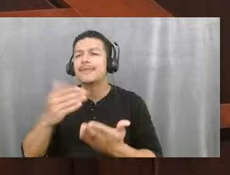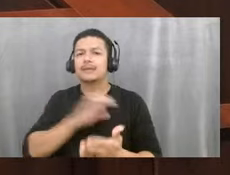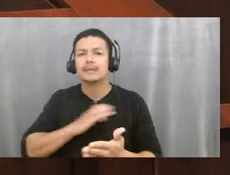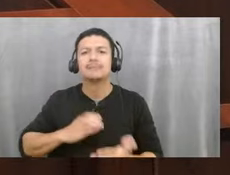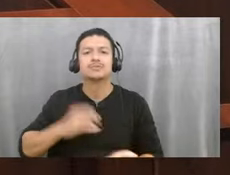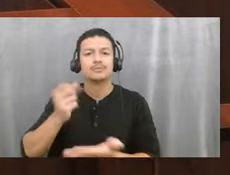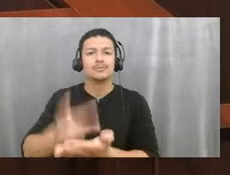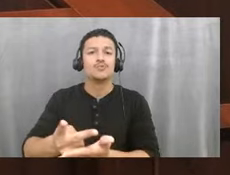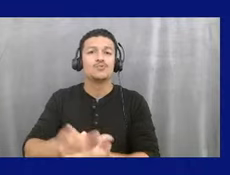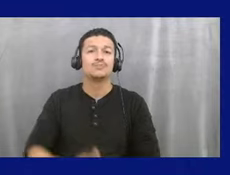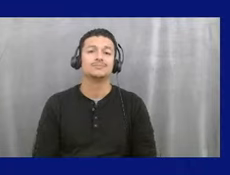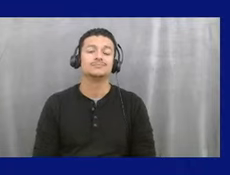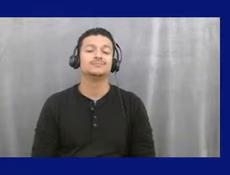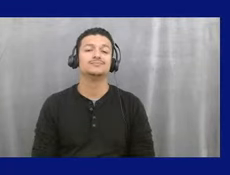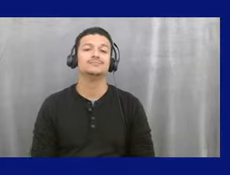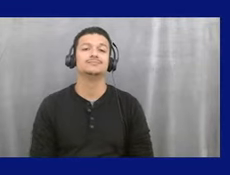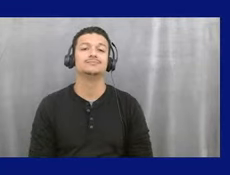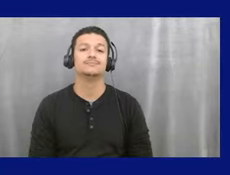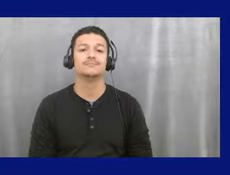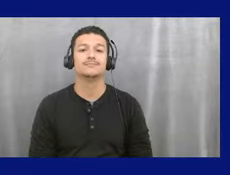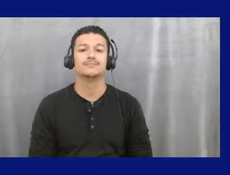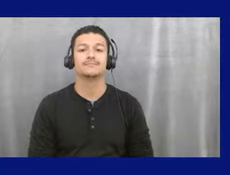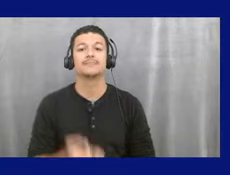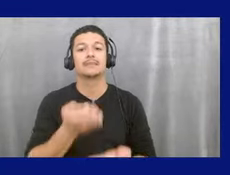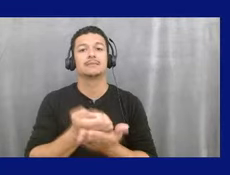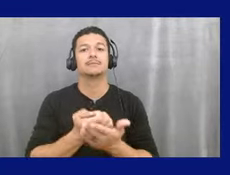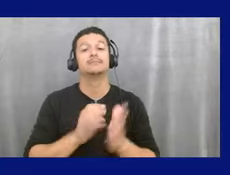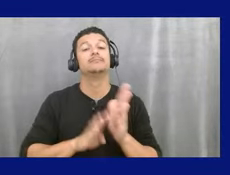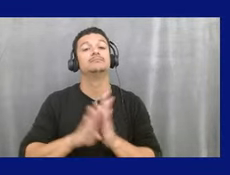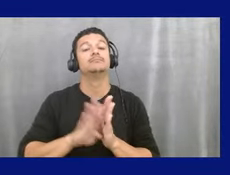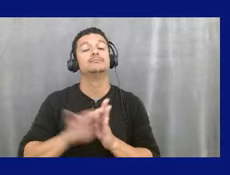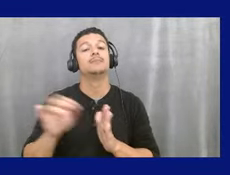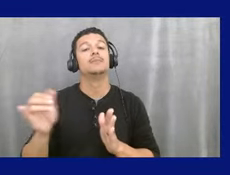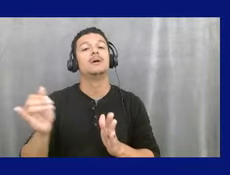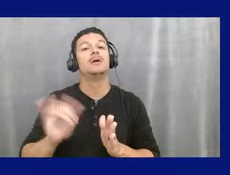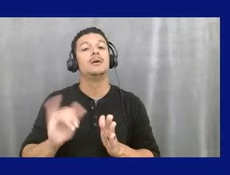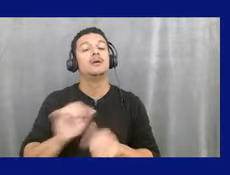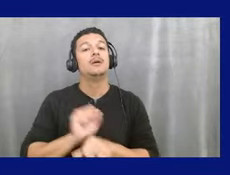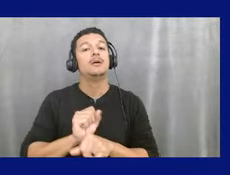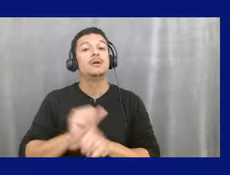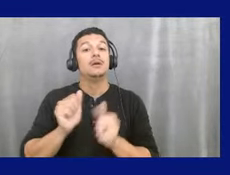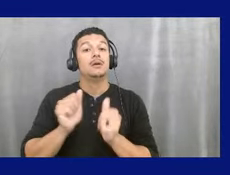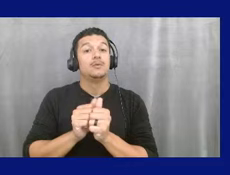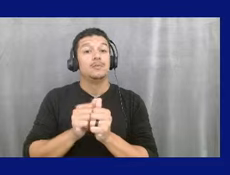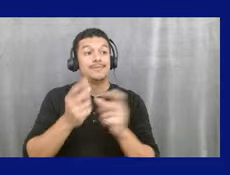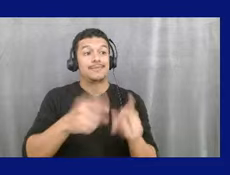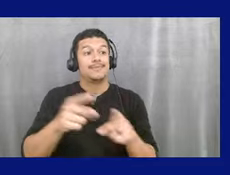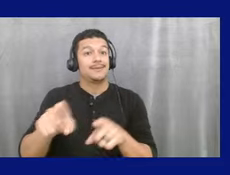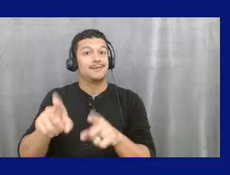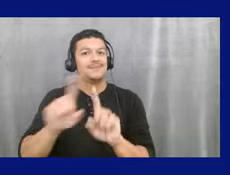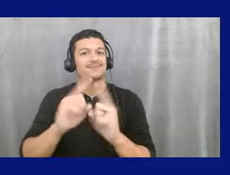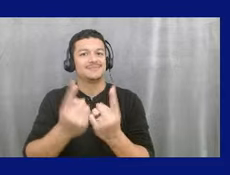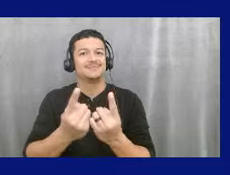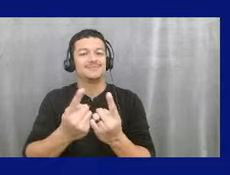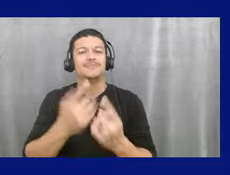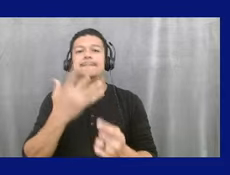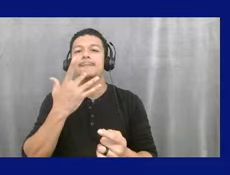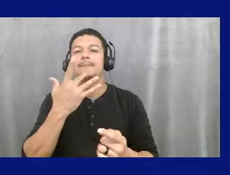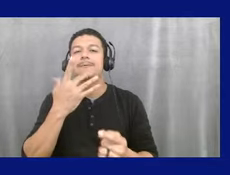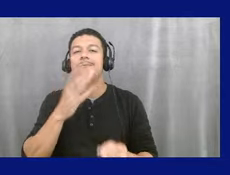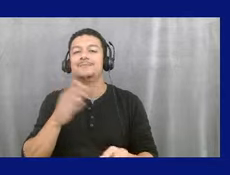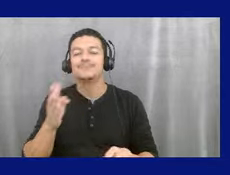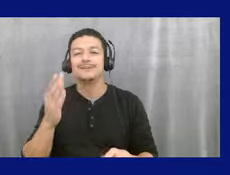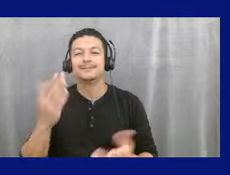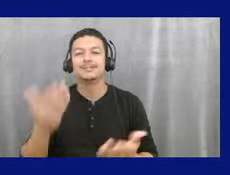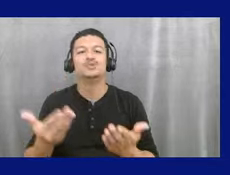The economic, uh, development department is also going be working with our events division, uh, on the taste of Boynton, uh, event. This is a new signature